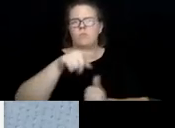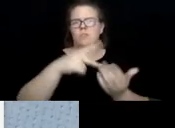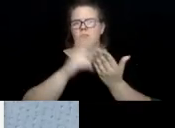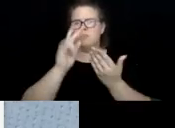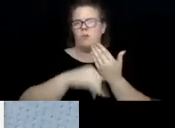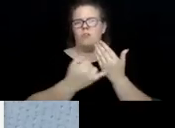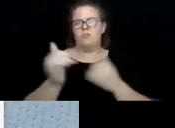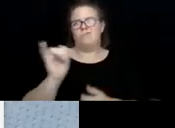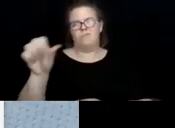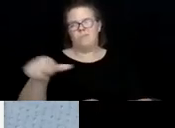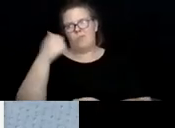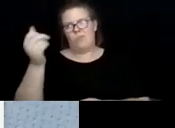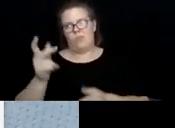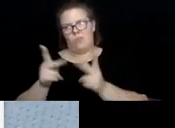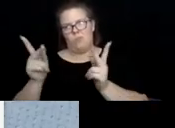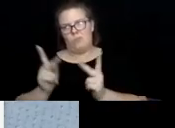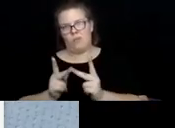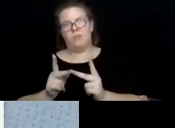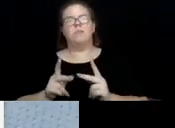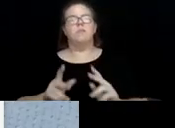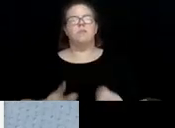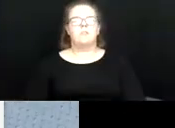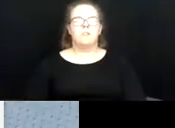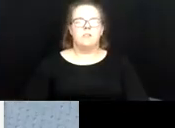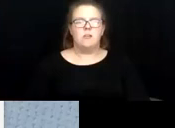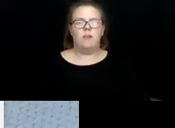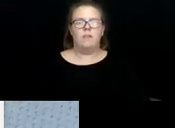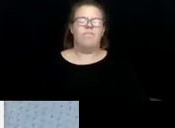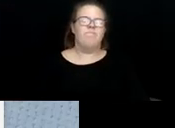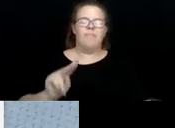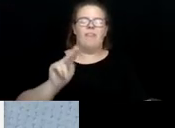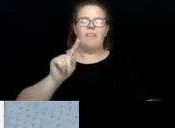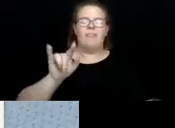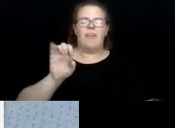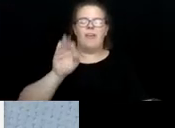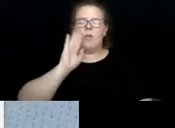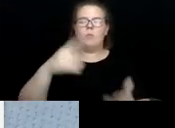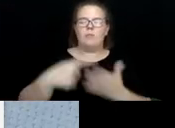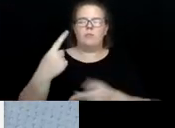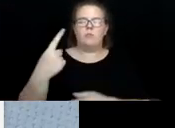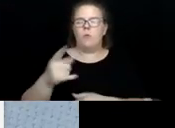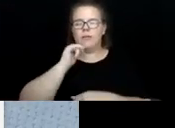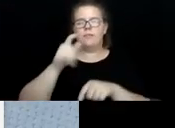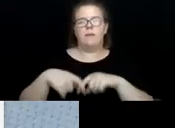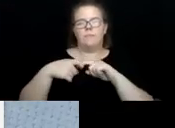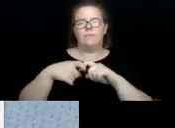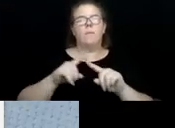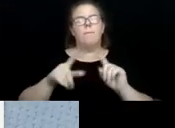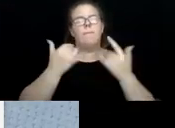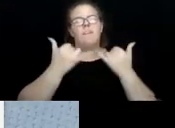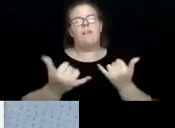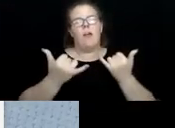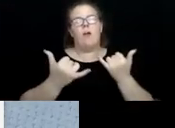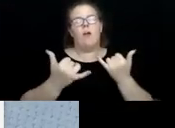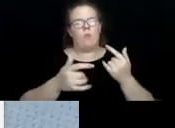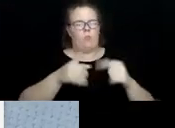almost except adult protective and Nancy, uh, Natalie's going to talk about, is that we're not able to see people face to face.